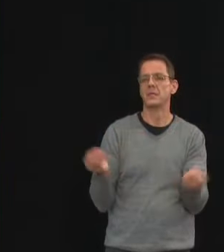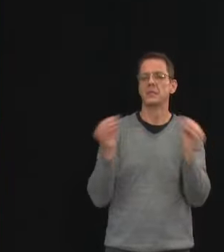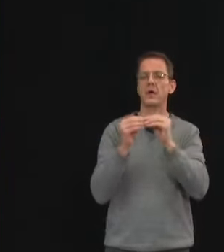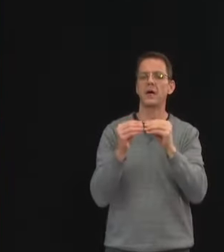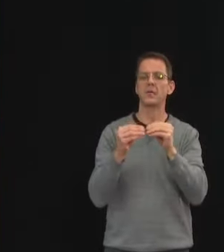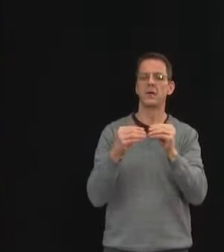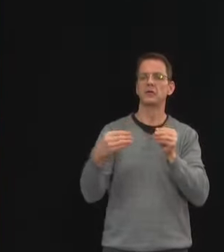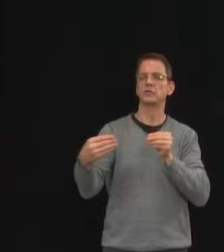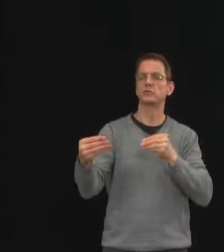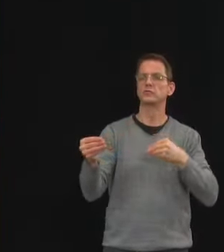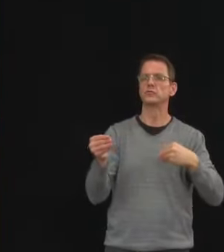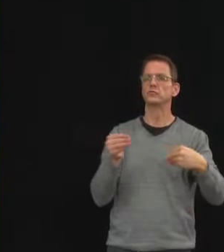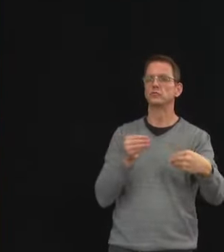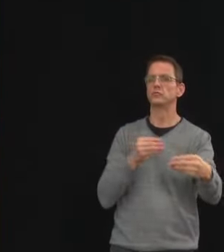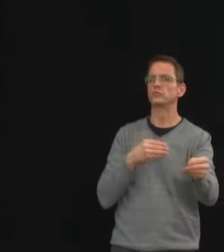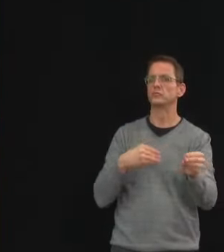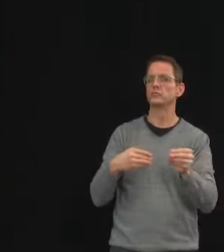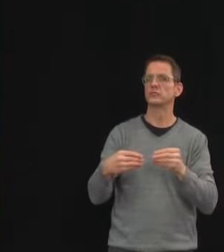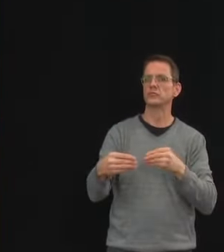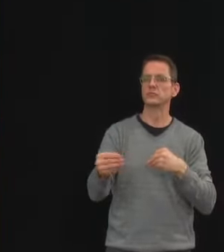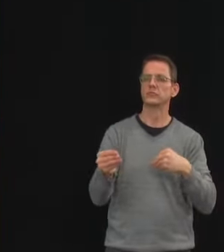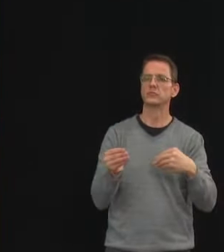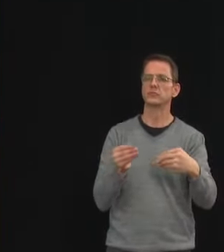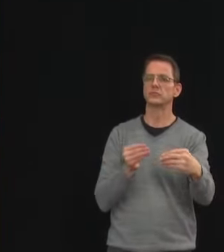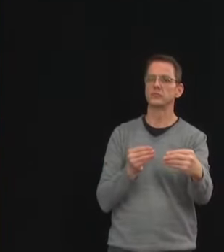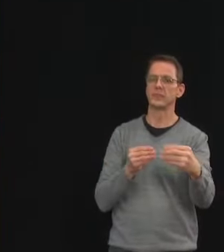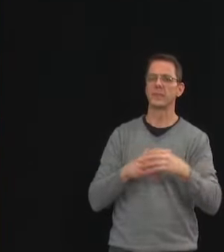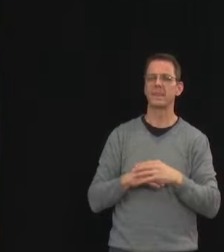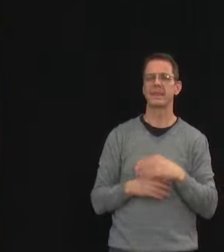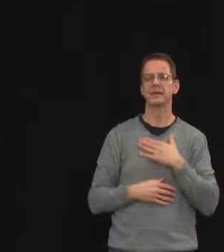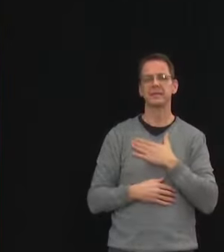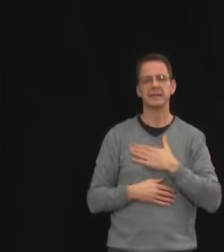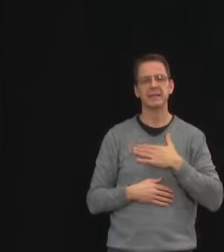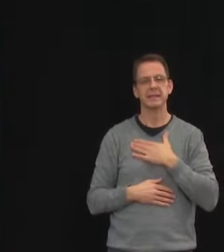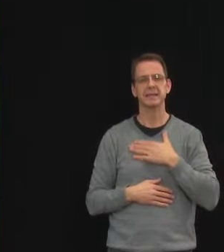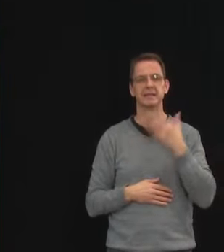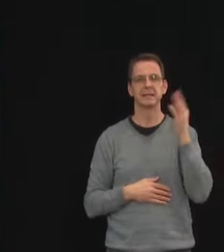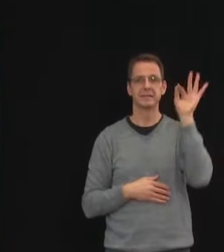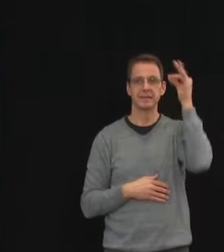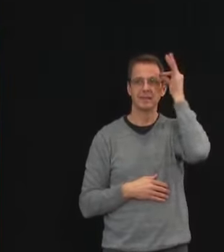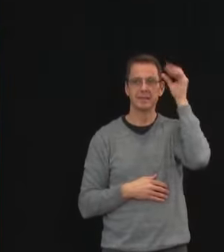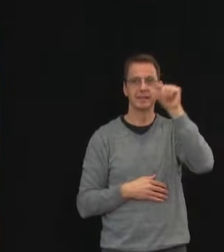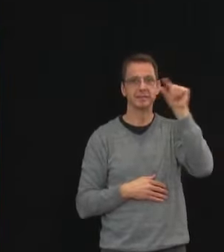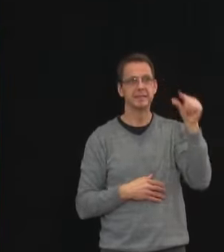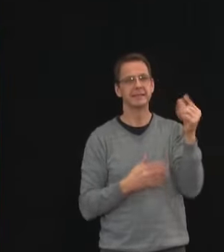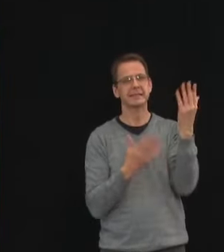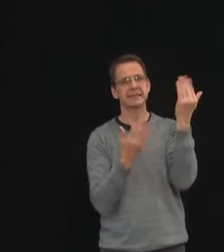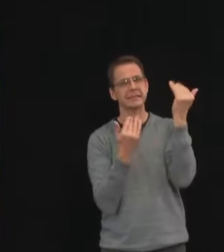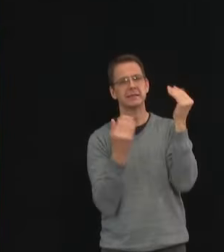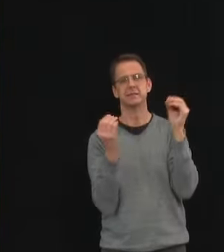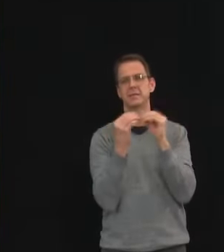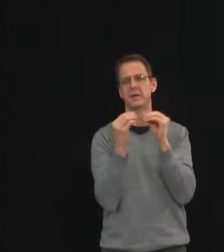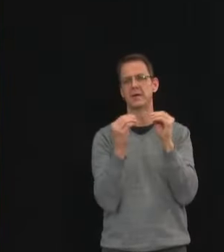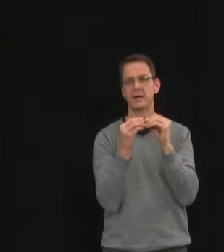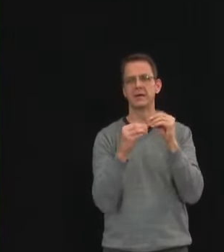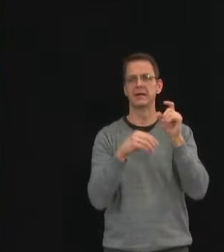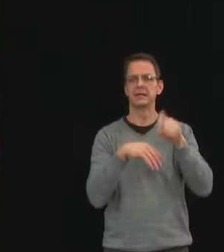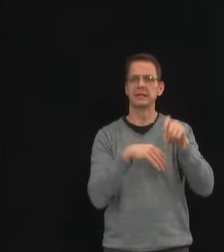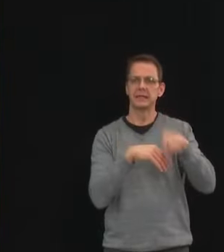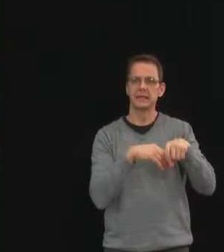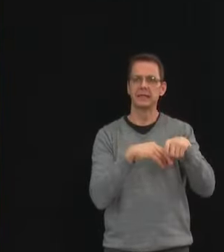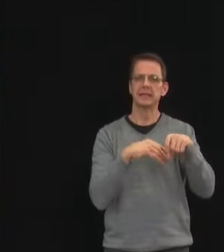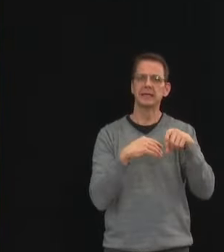need to be careful now keeping the virus at bay while we vaccinate hundreds of thousands of seniors across the province.